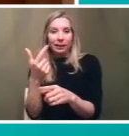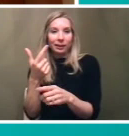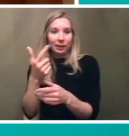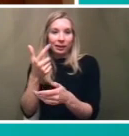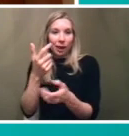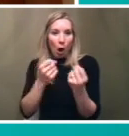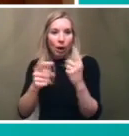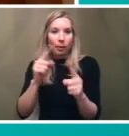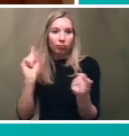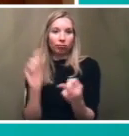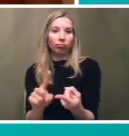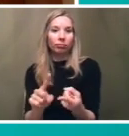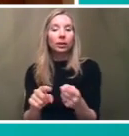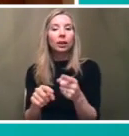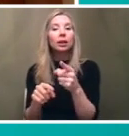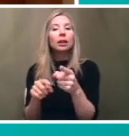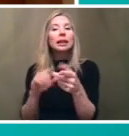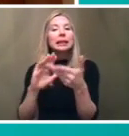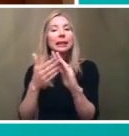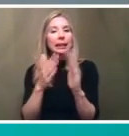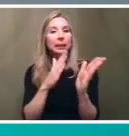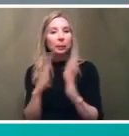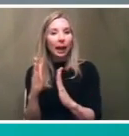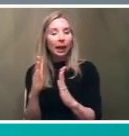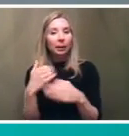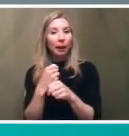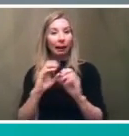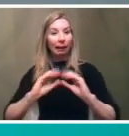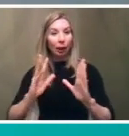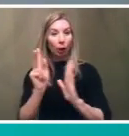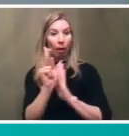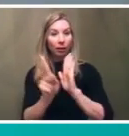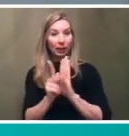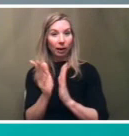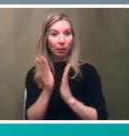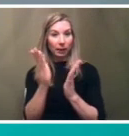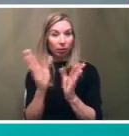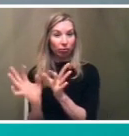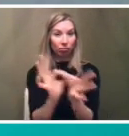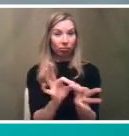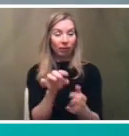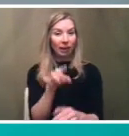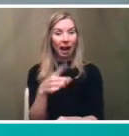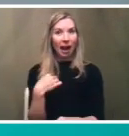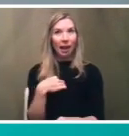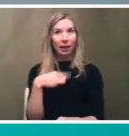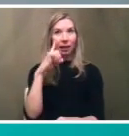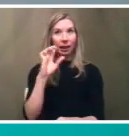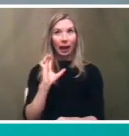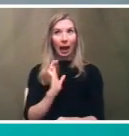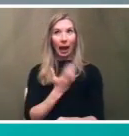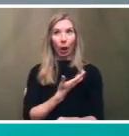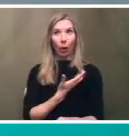transit plan um made some pretty clear policy recommendations regarding this and i think you know i think our i think the